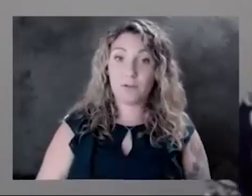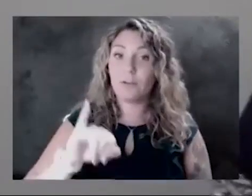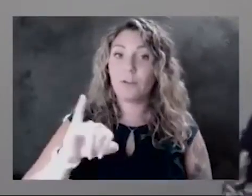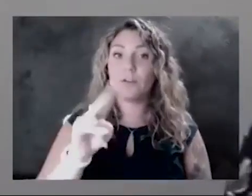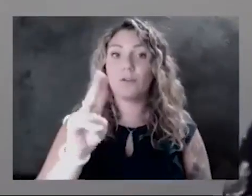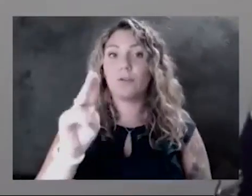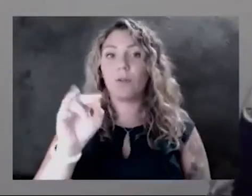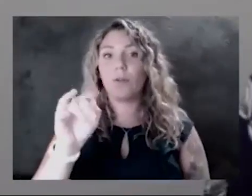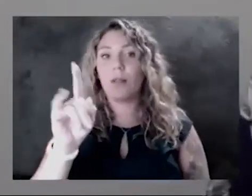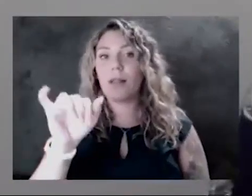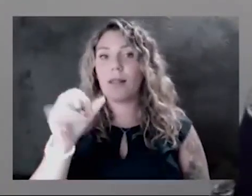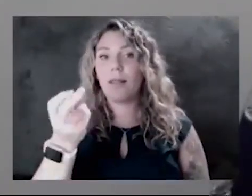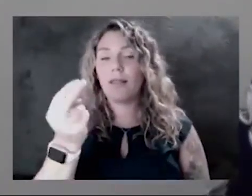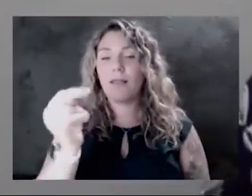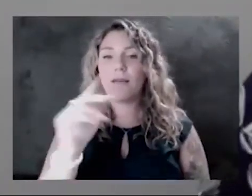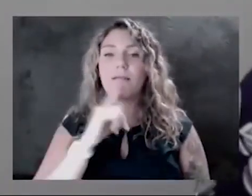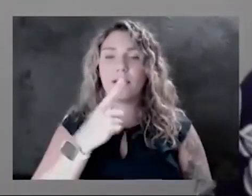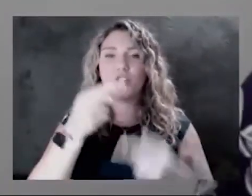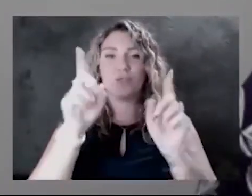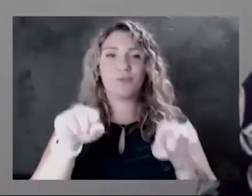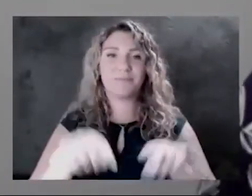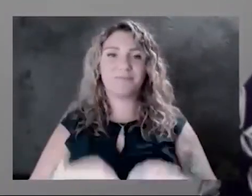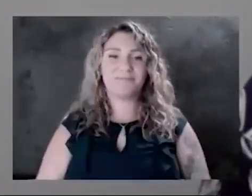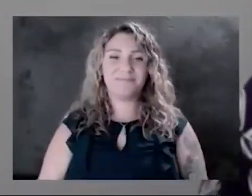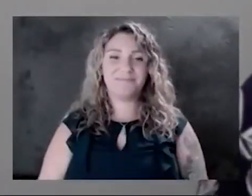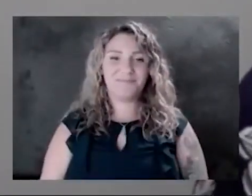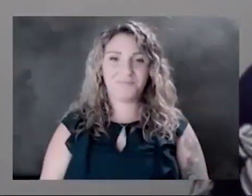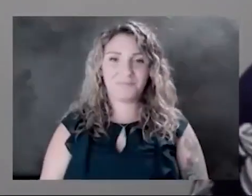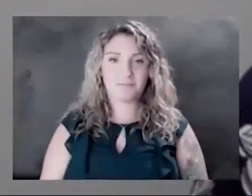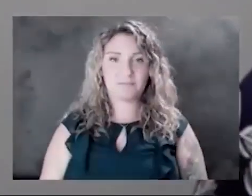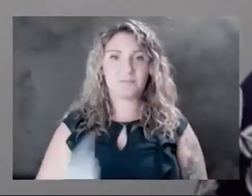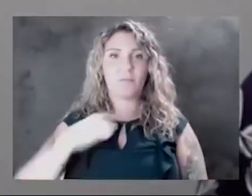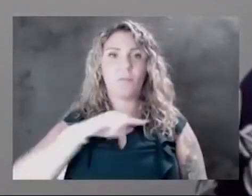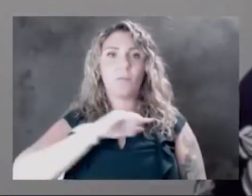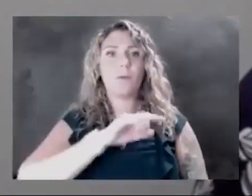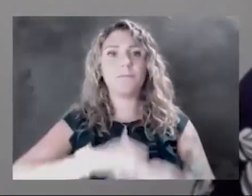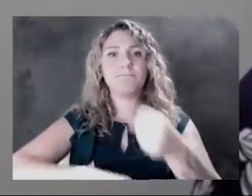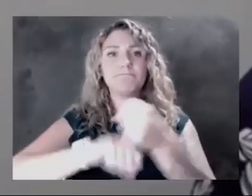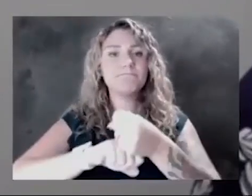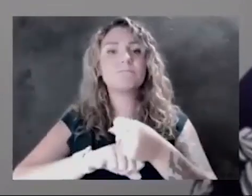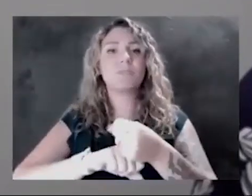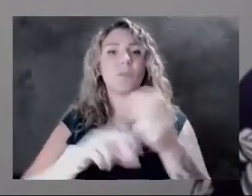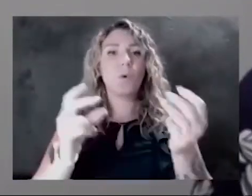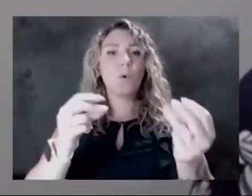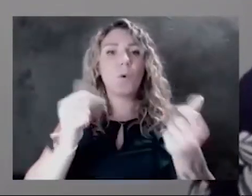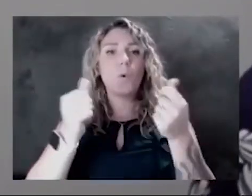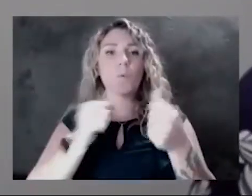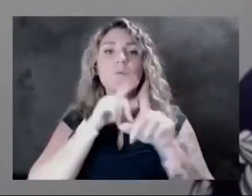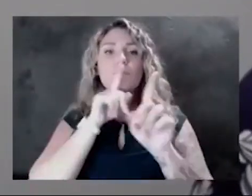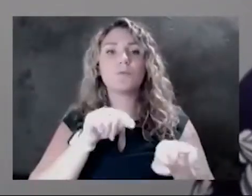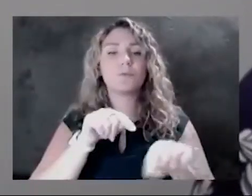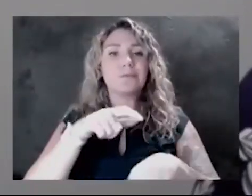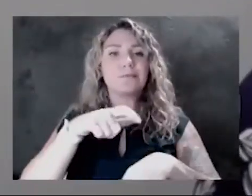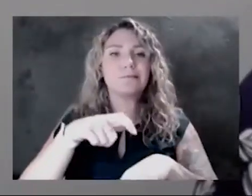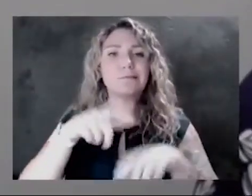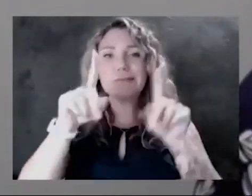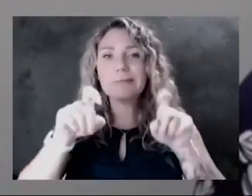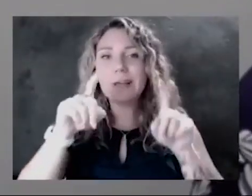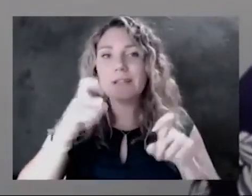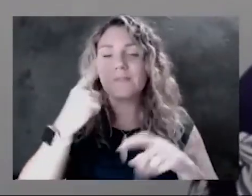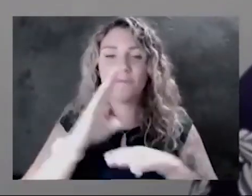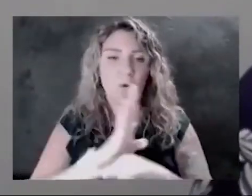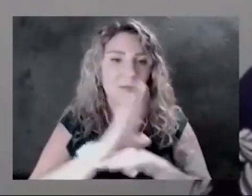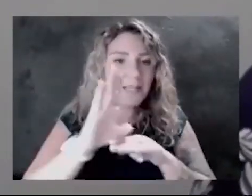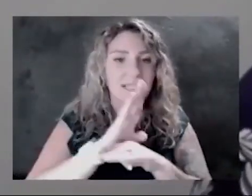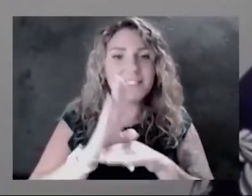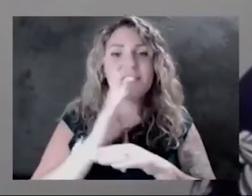Yeah, I would agree with that. We do advocate for using those quick turnaround tests in business places, for example, for surveillance testing.